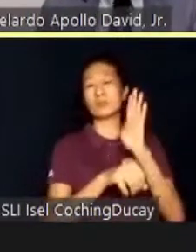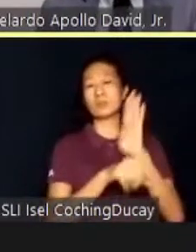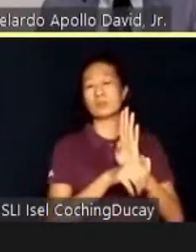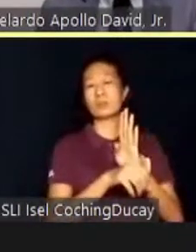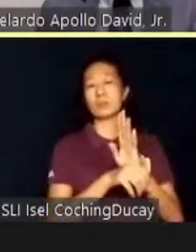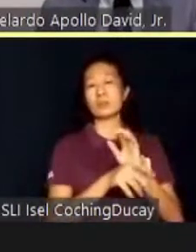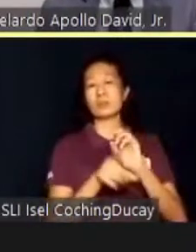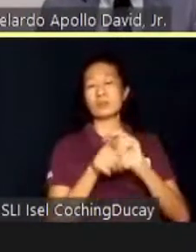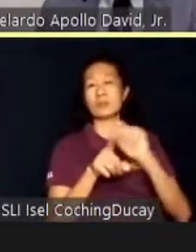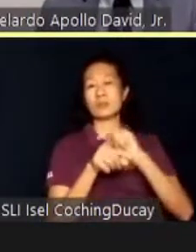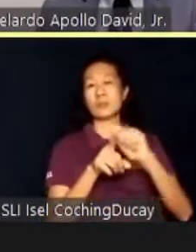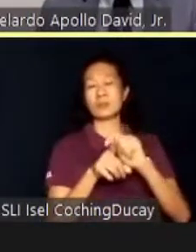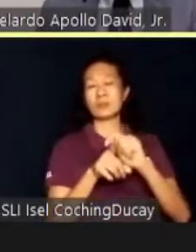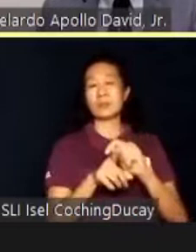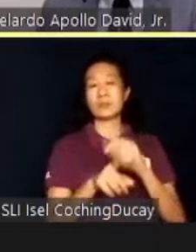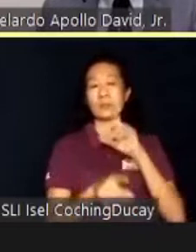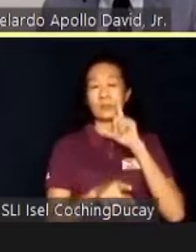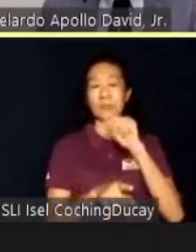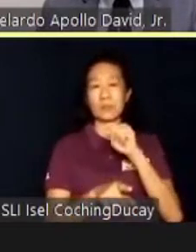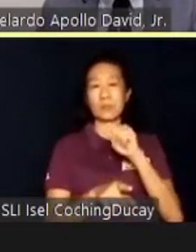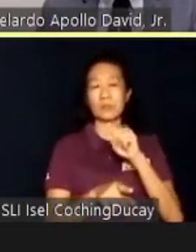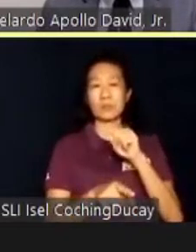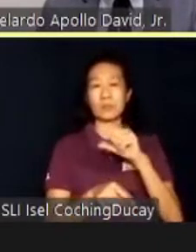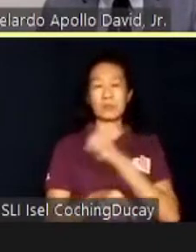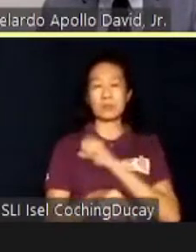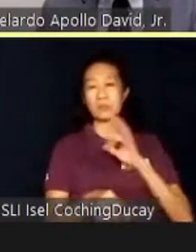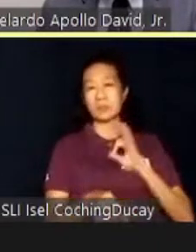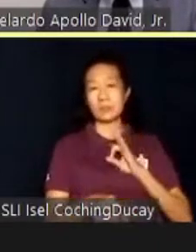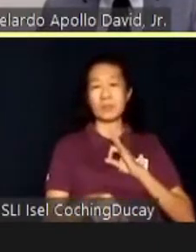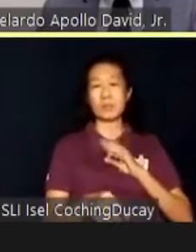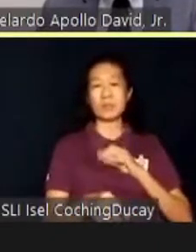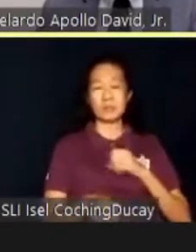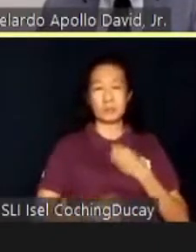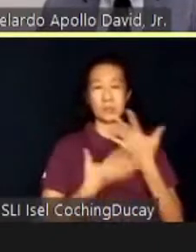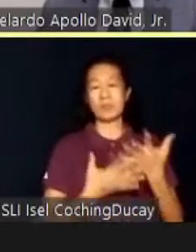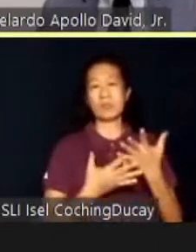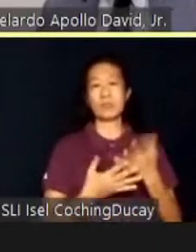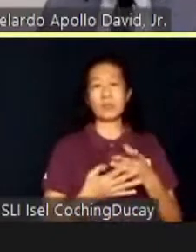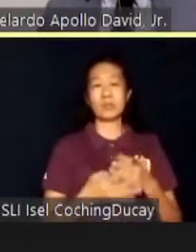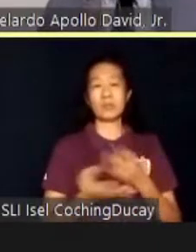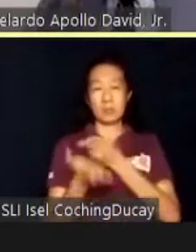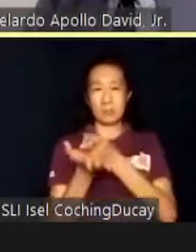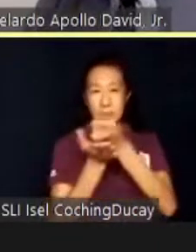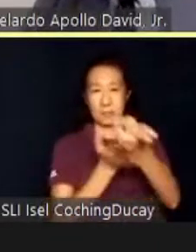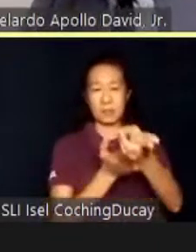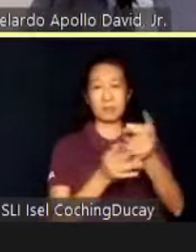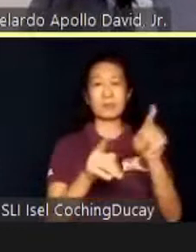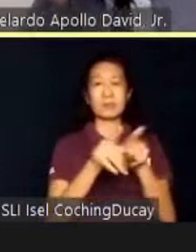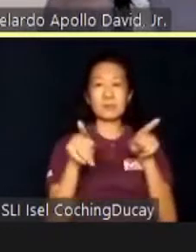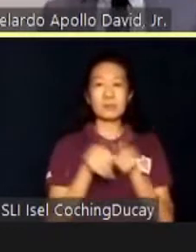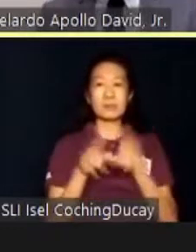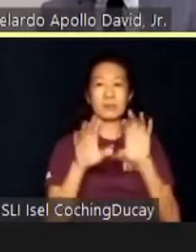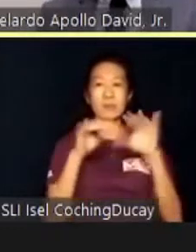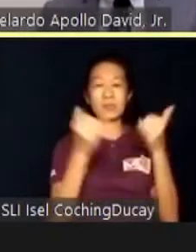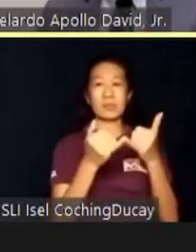have reported that their staff are inspired by the students' honesty, punctuality, and obedience. Consequently, company